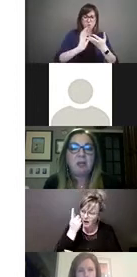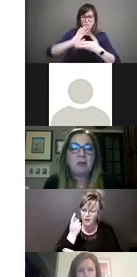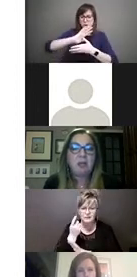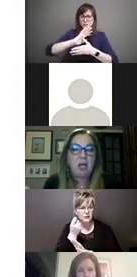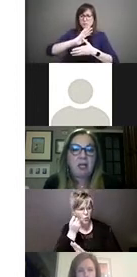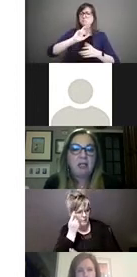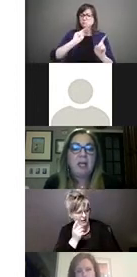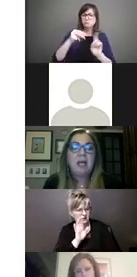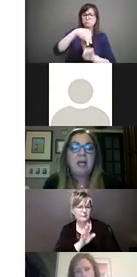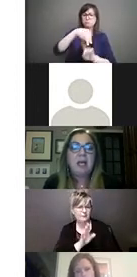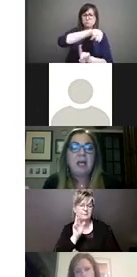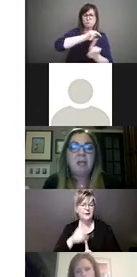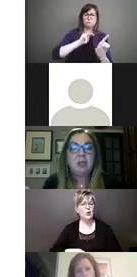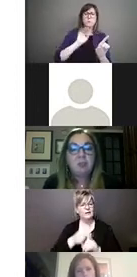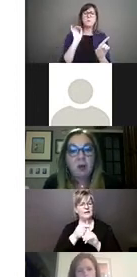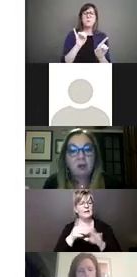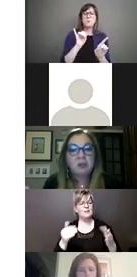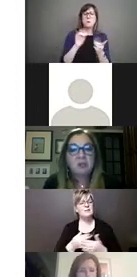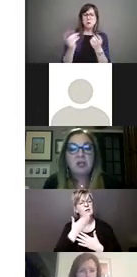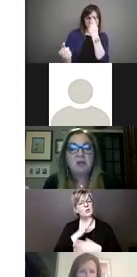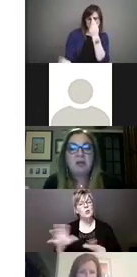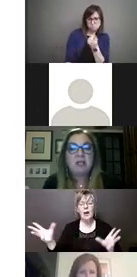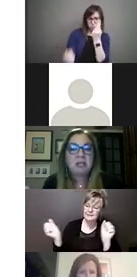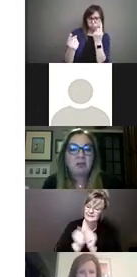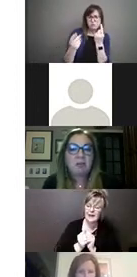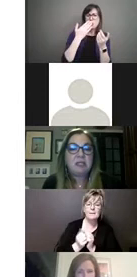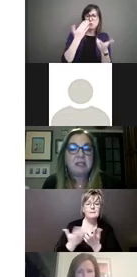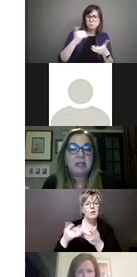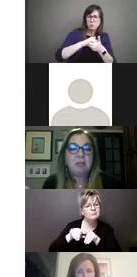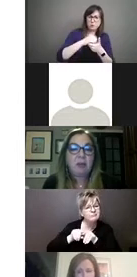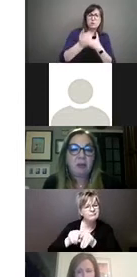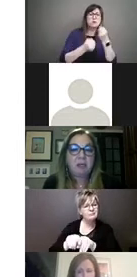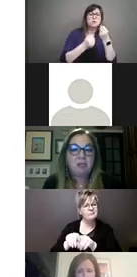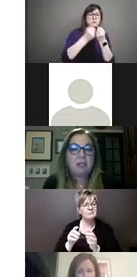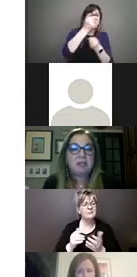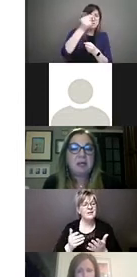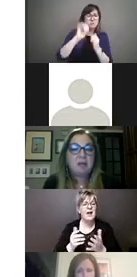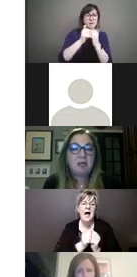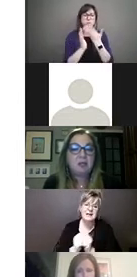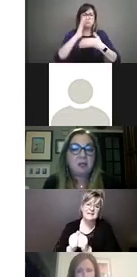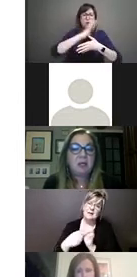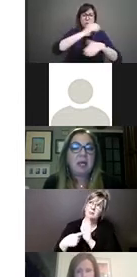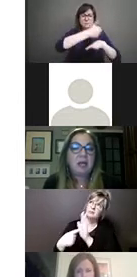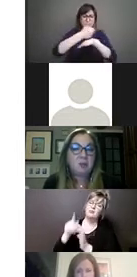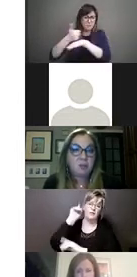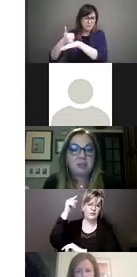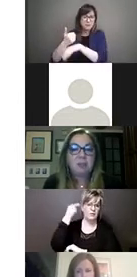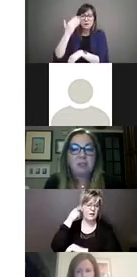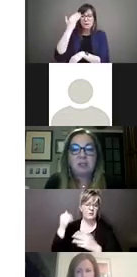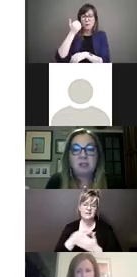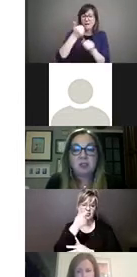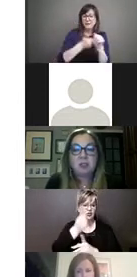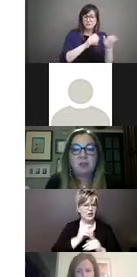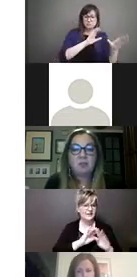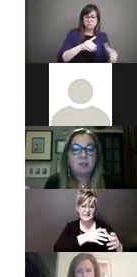can better align and be good partners to each other and to government in setting priorities. Because every sector has responsibilities